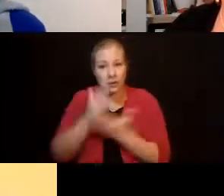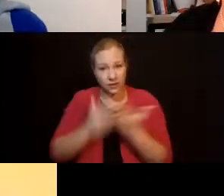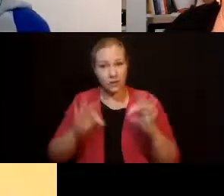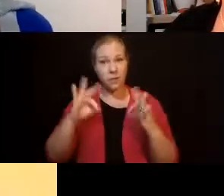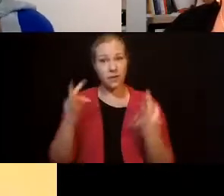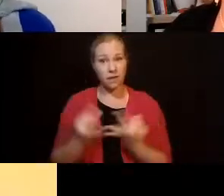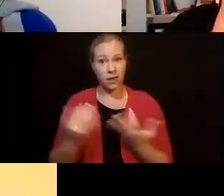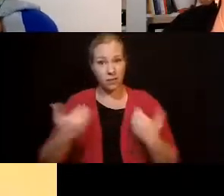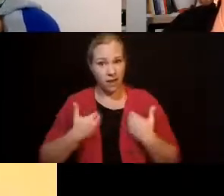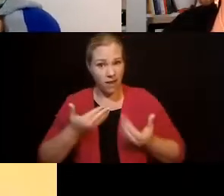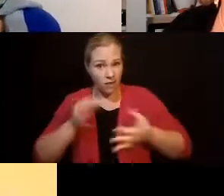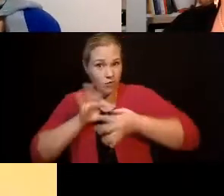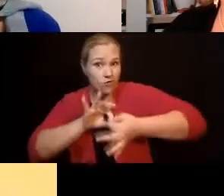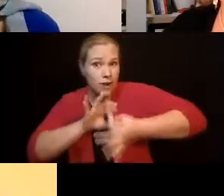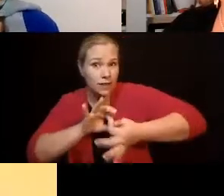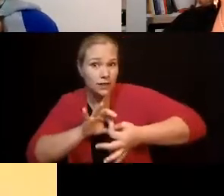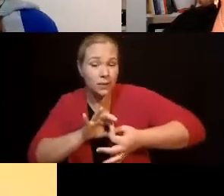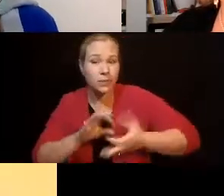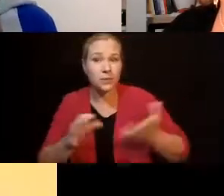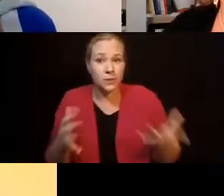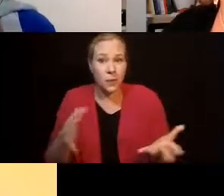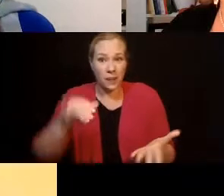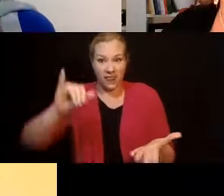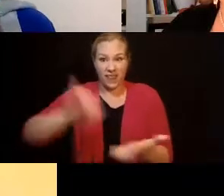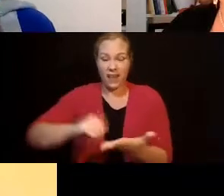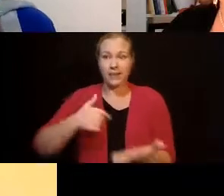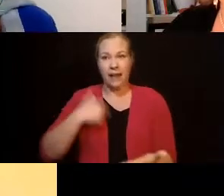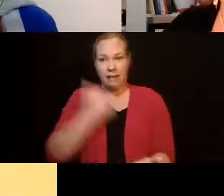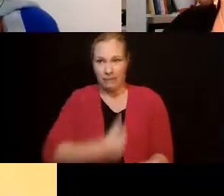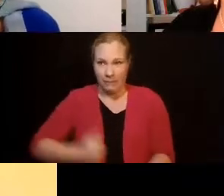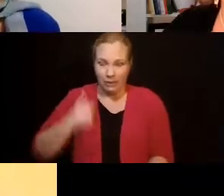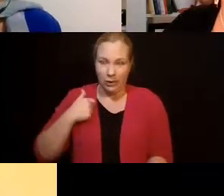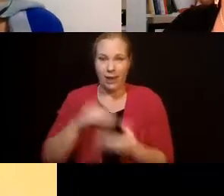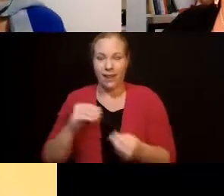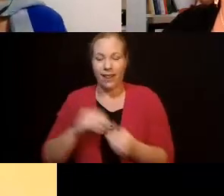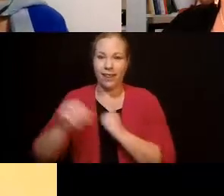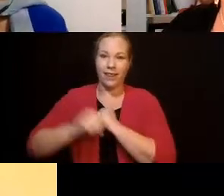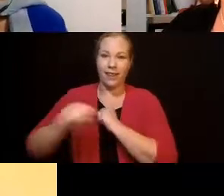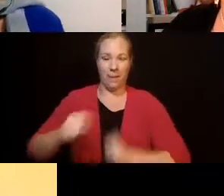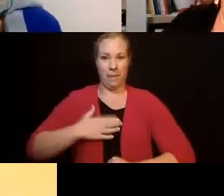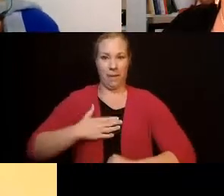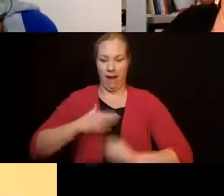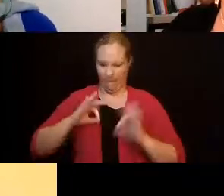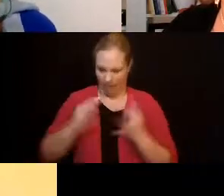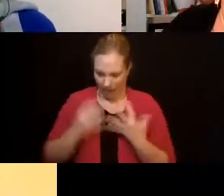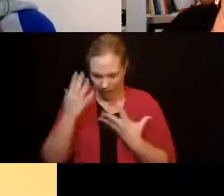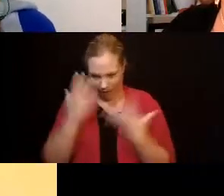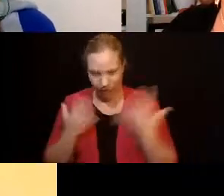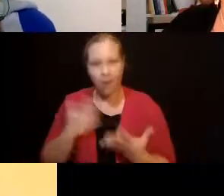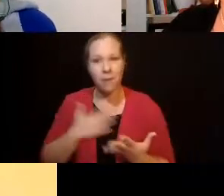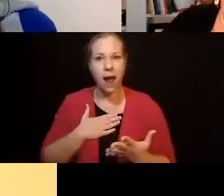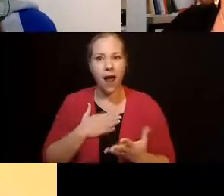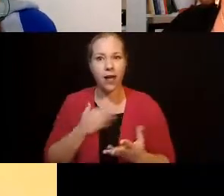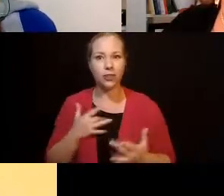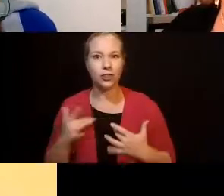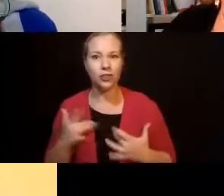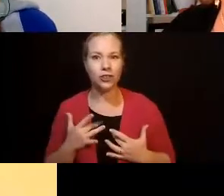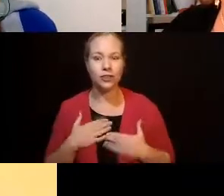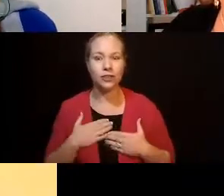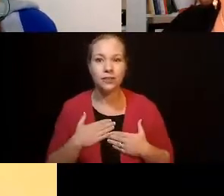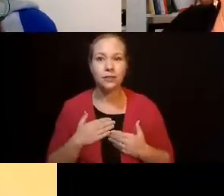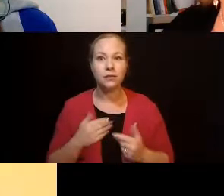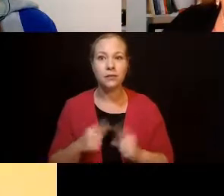this journey tonight. Um, but how do we, um, you know,